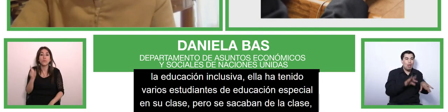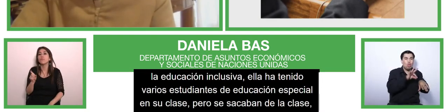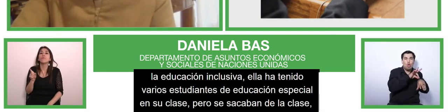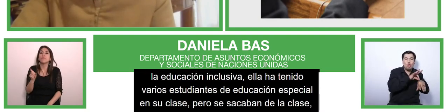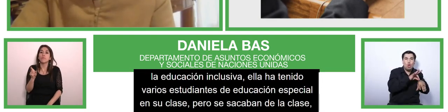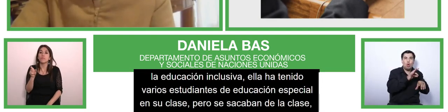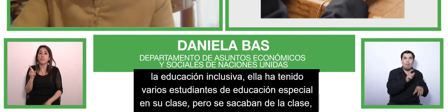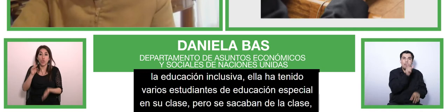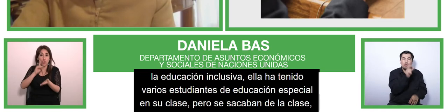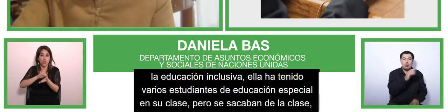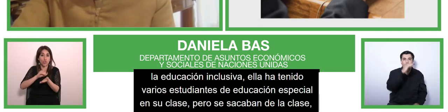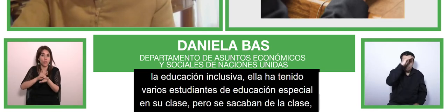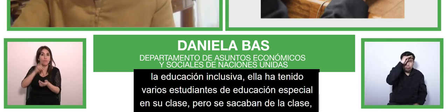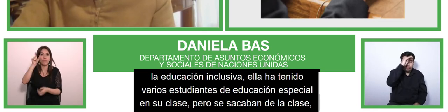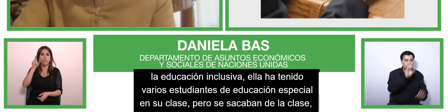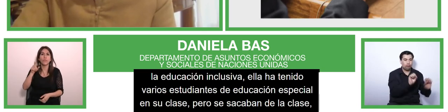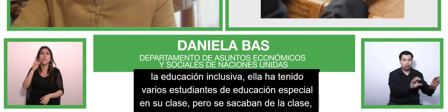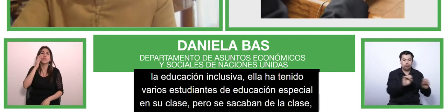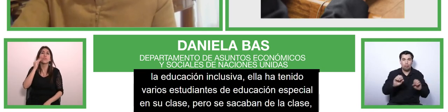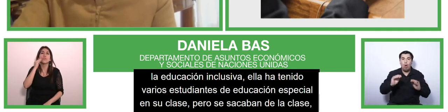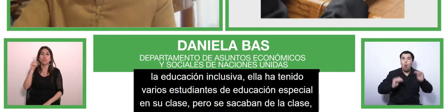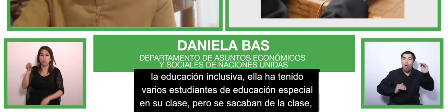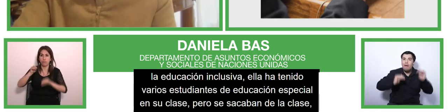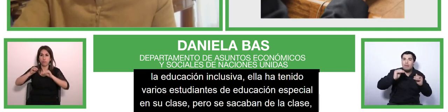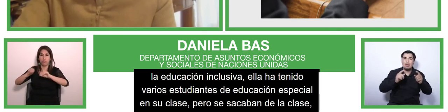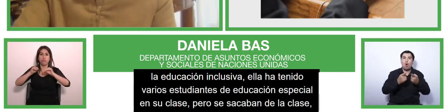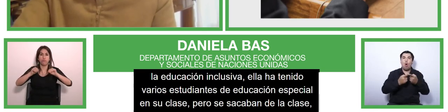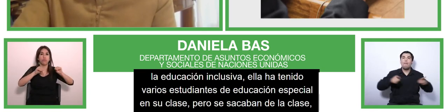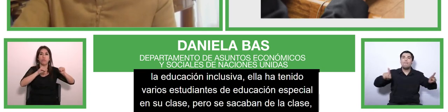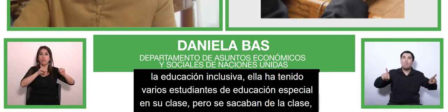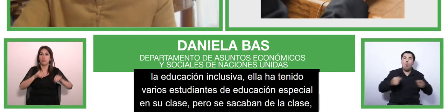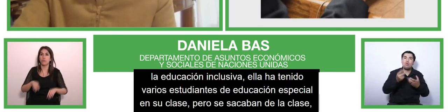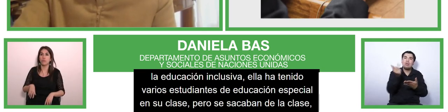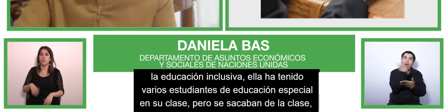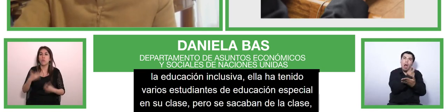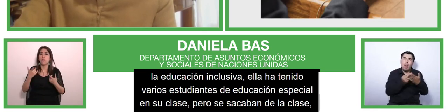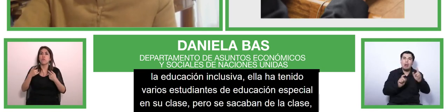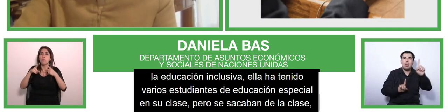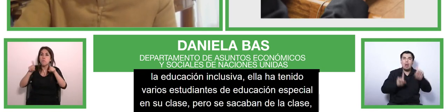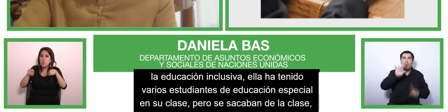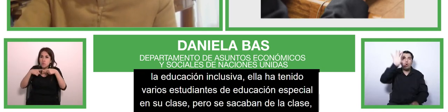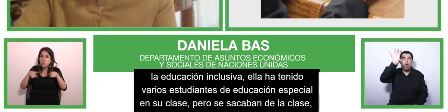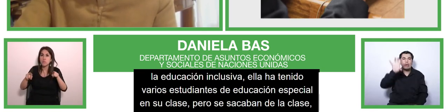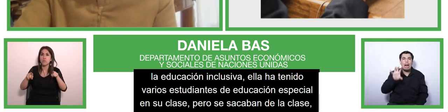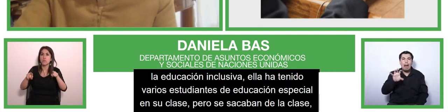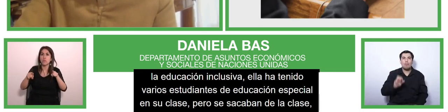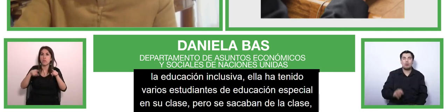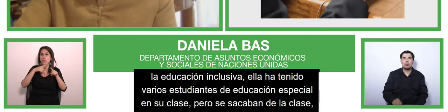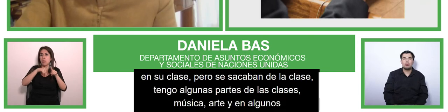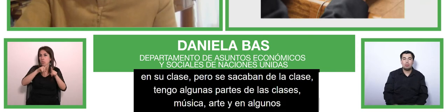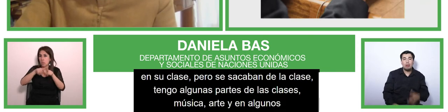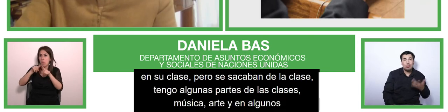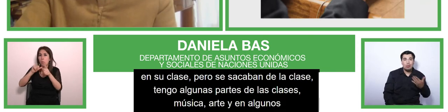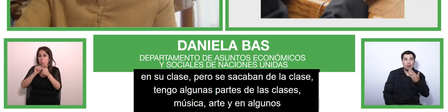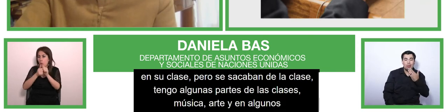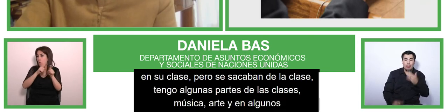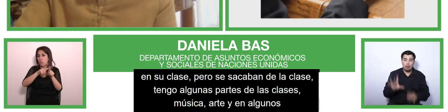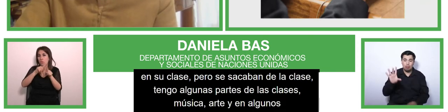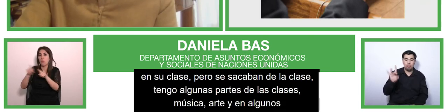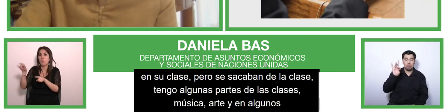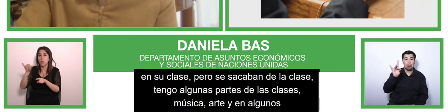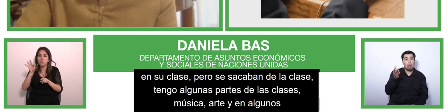selected academics she has always found this method a bit disjoint